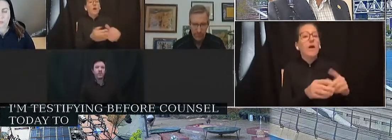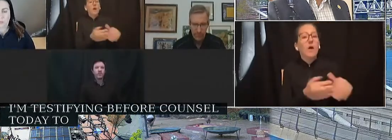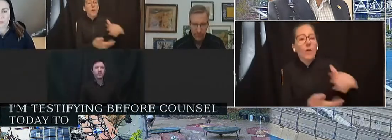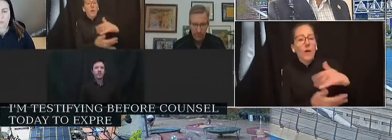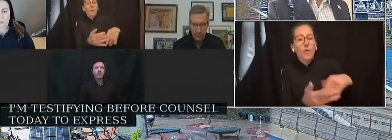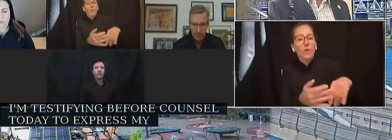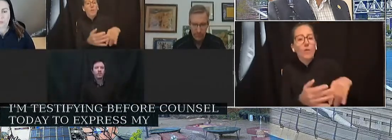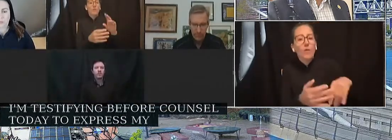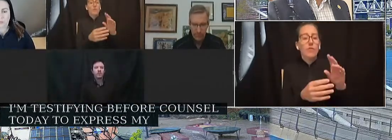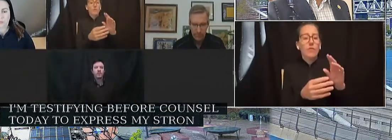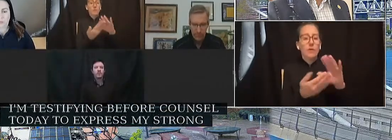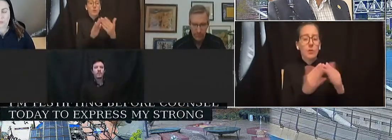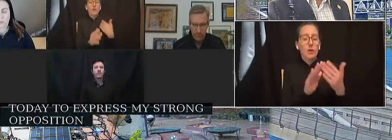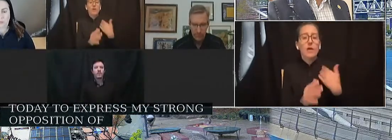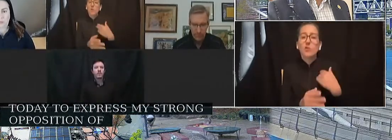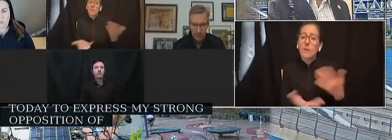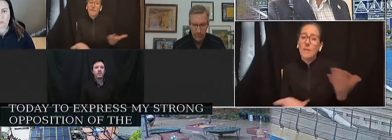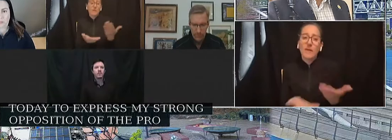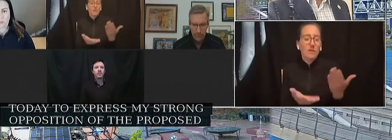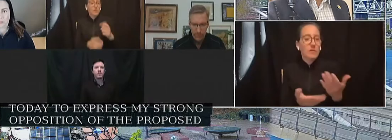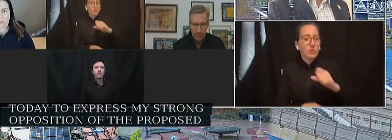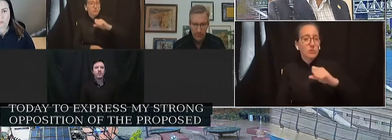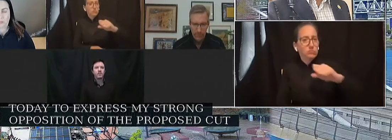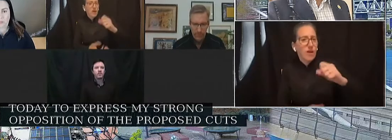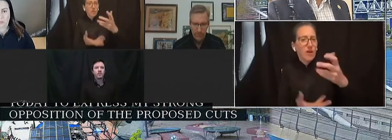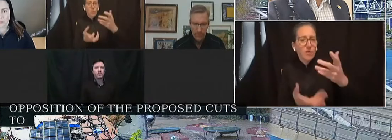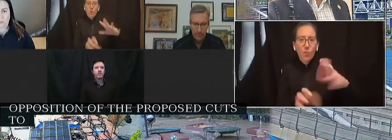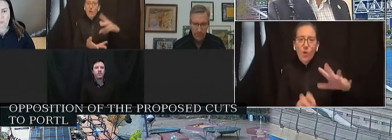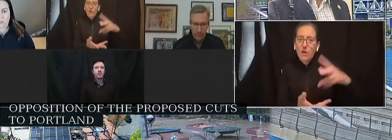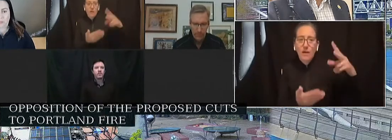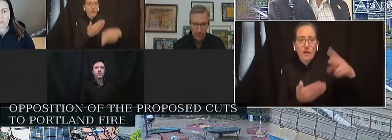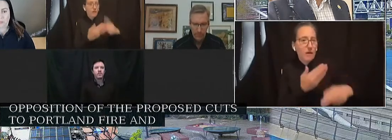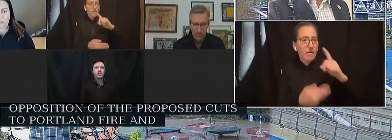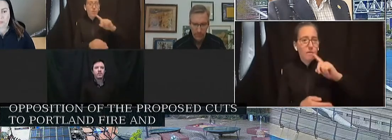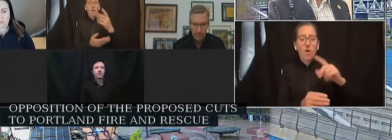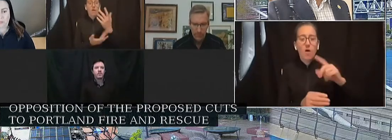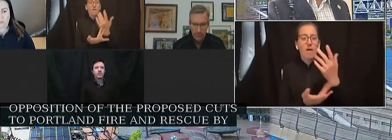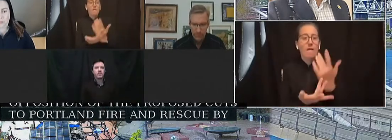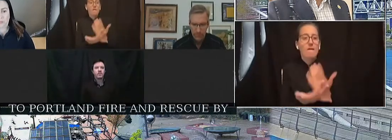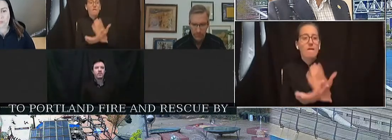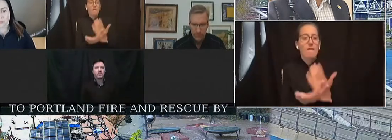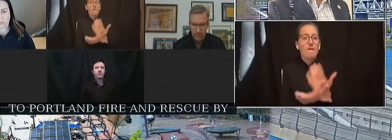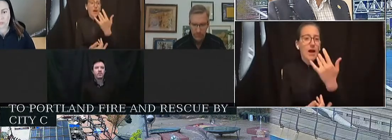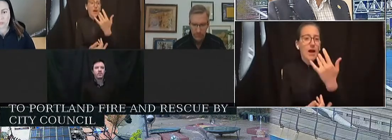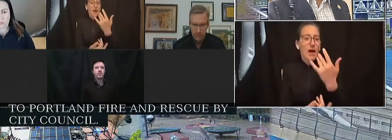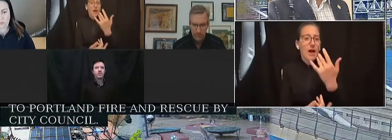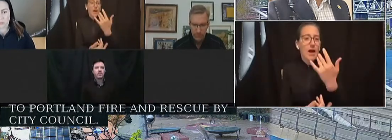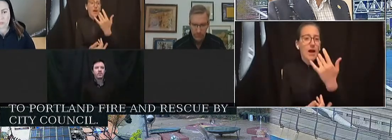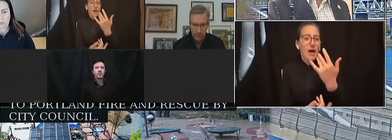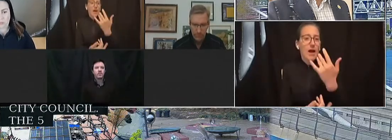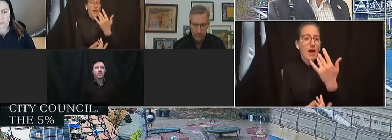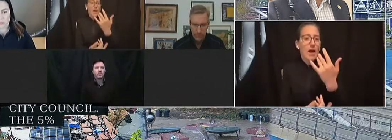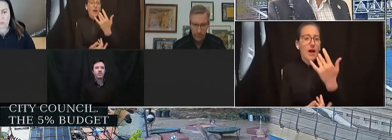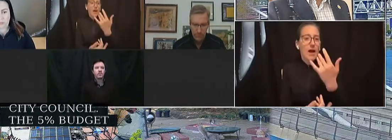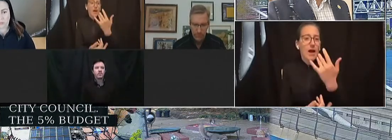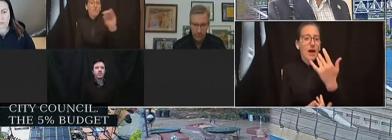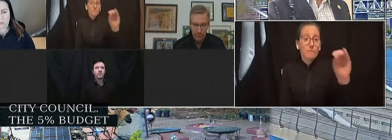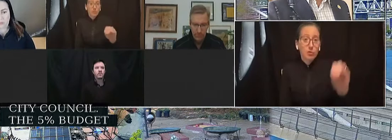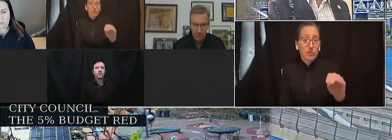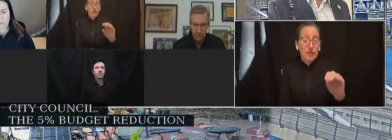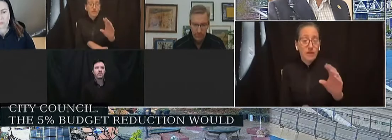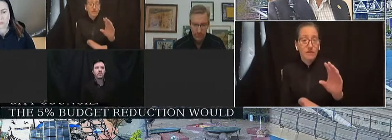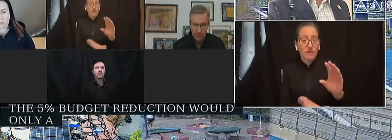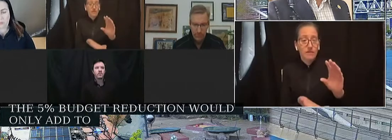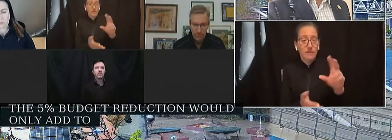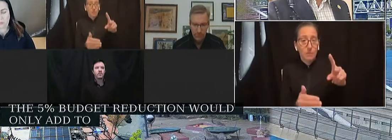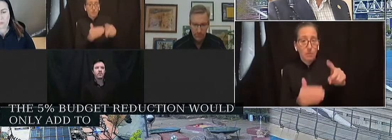of the proposed cuts to Portland Fire and Rescue by City Council. The 5% budget reduction would only add to the